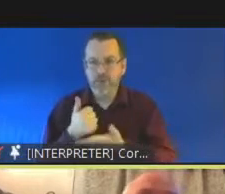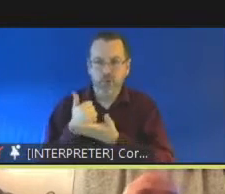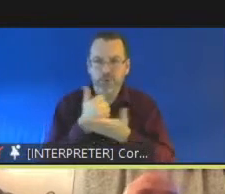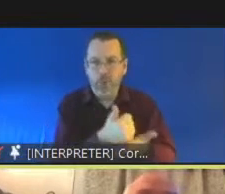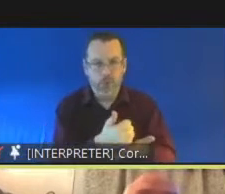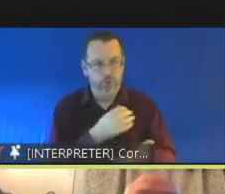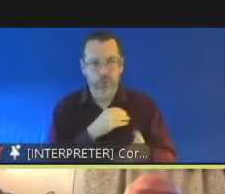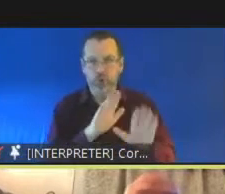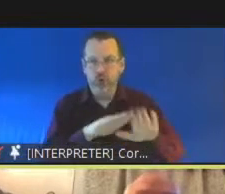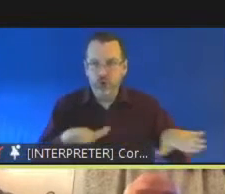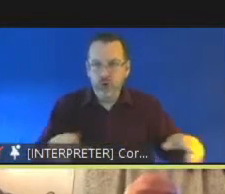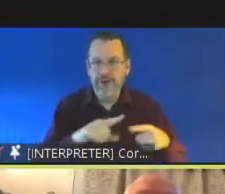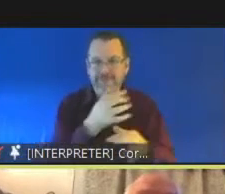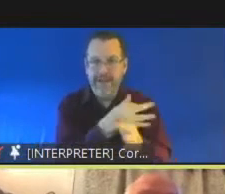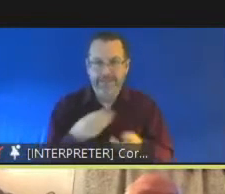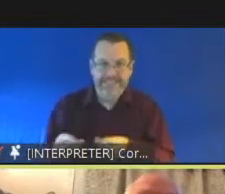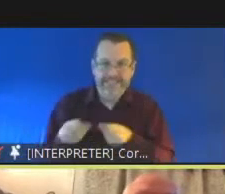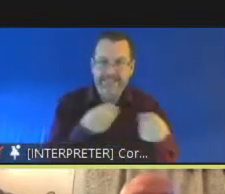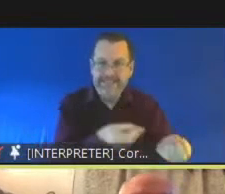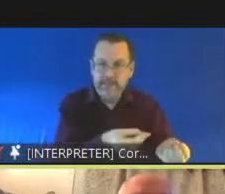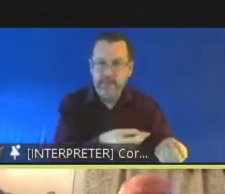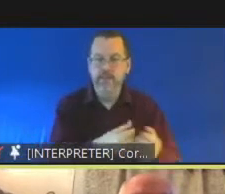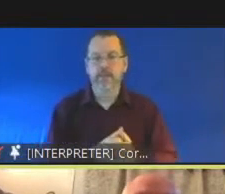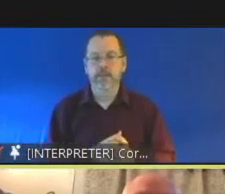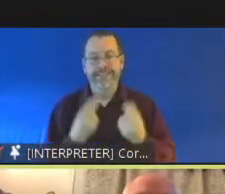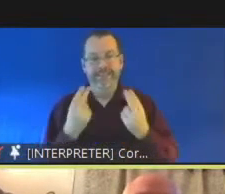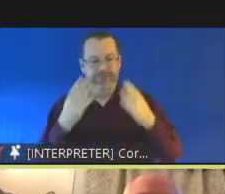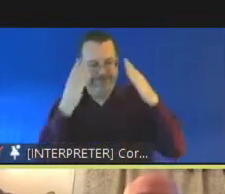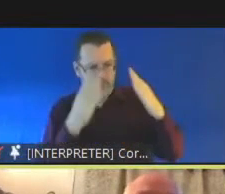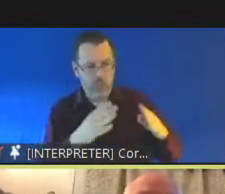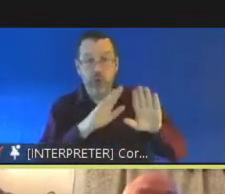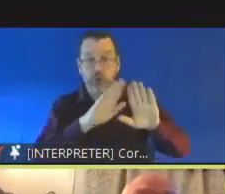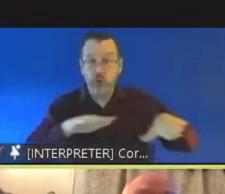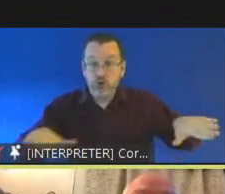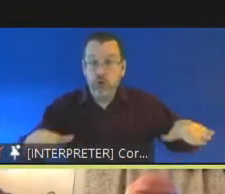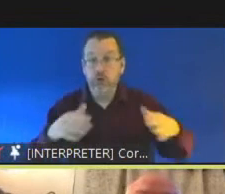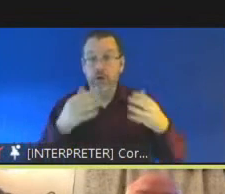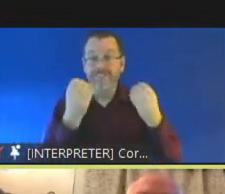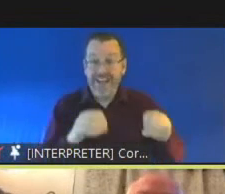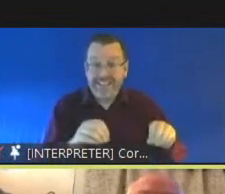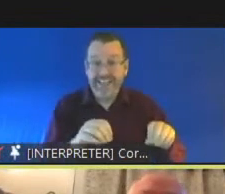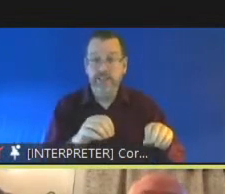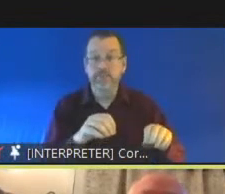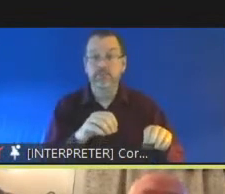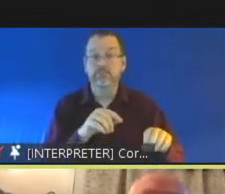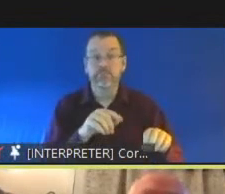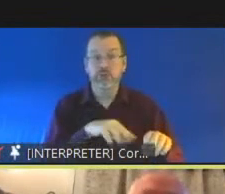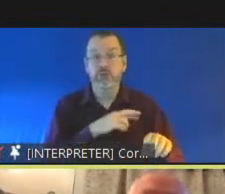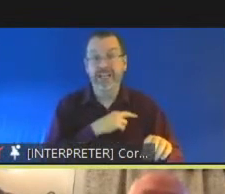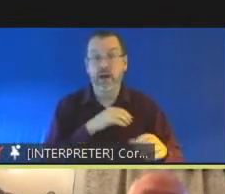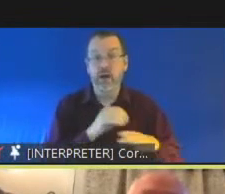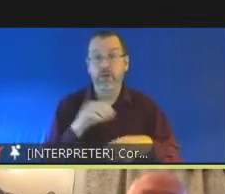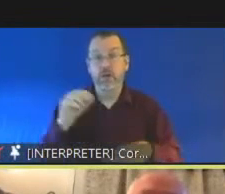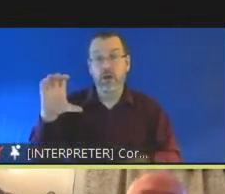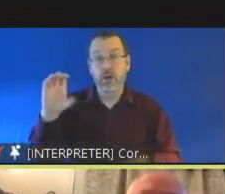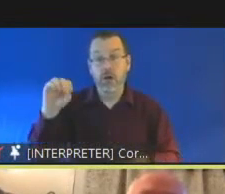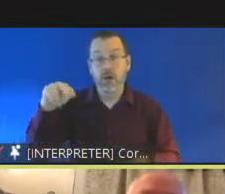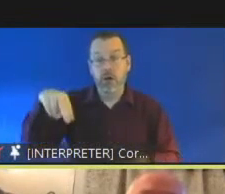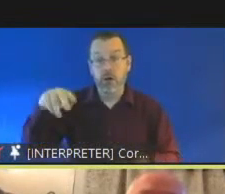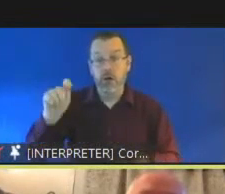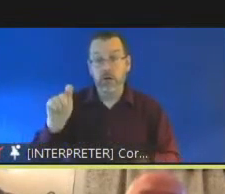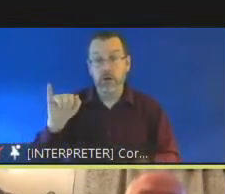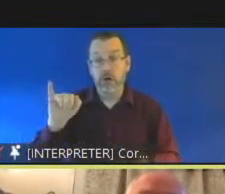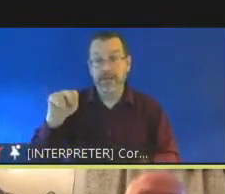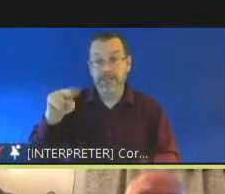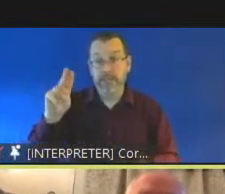and again looking at children and offending as being on a continuum and a pyramid and the more deeply a